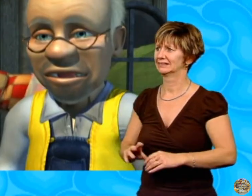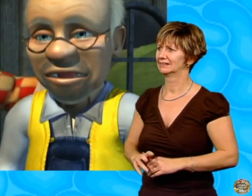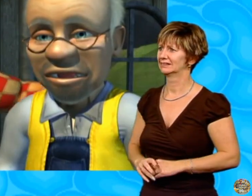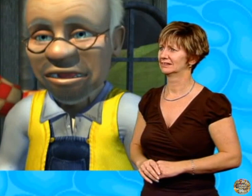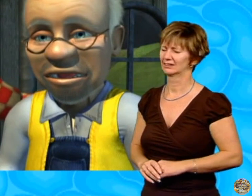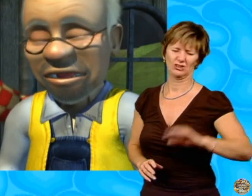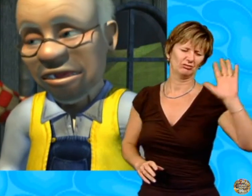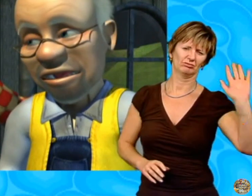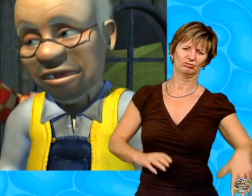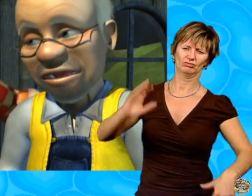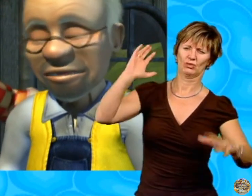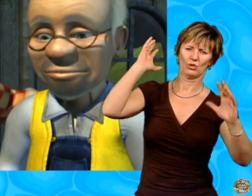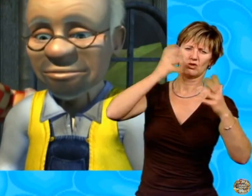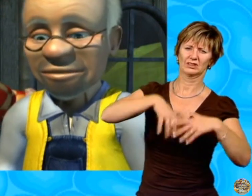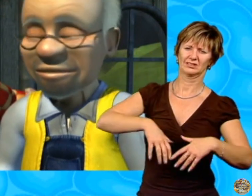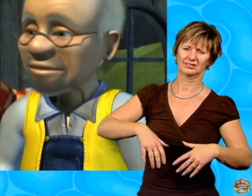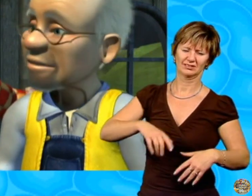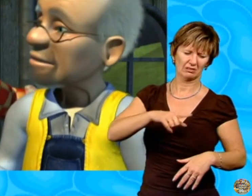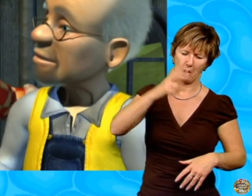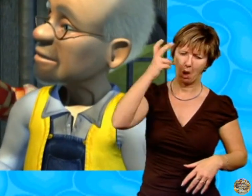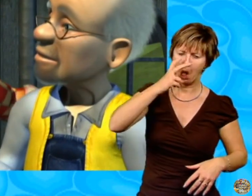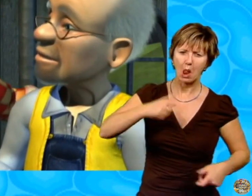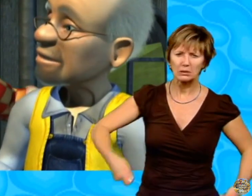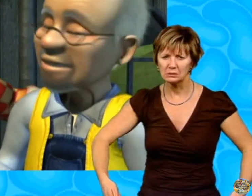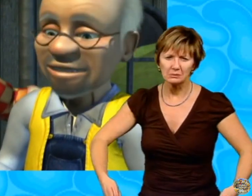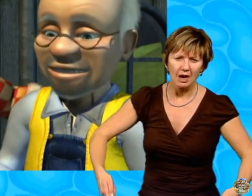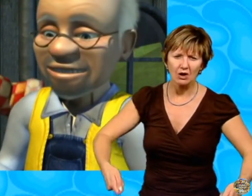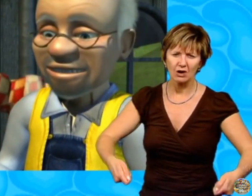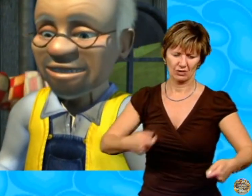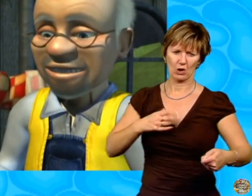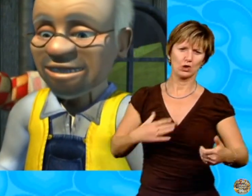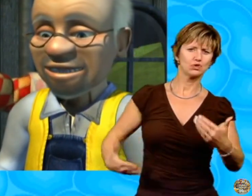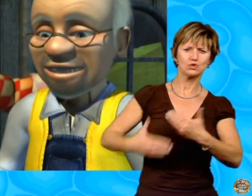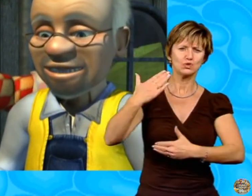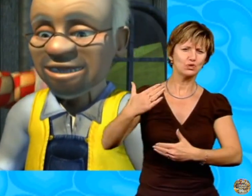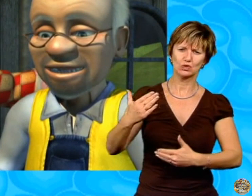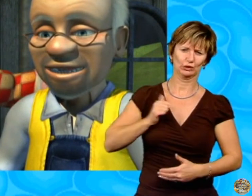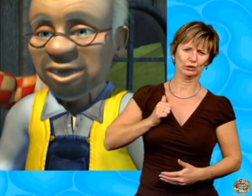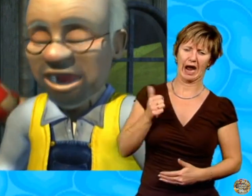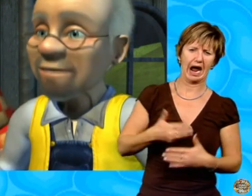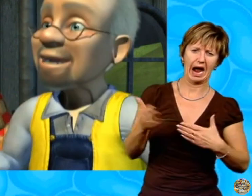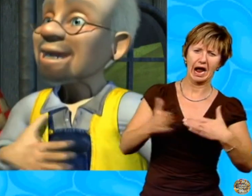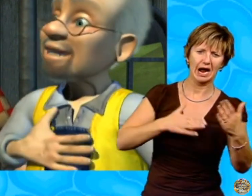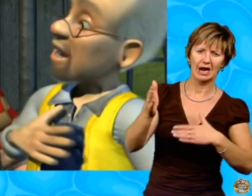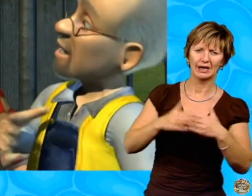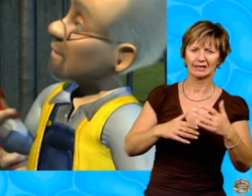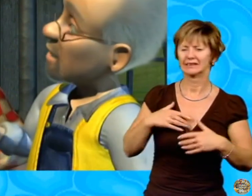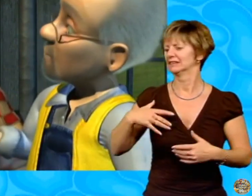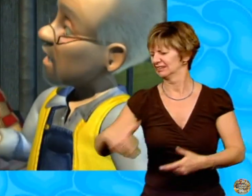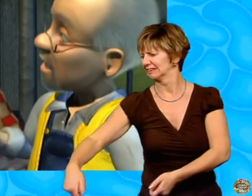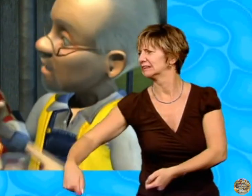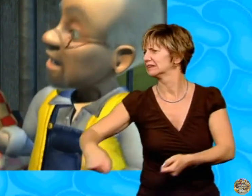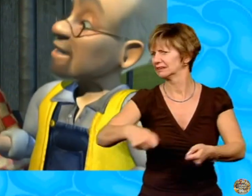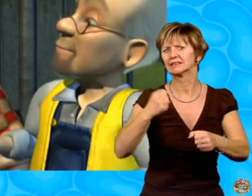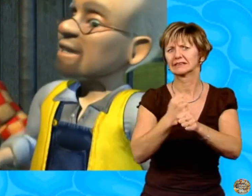Don't you worry. That was my oldest wheelbarrow. I was going to replace it anyway. Why? Let me take it back